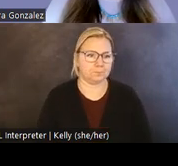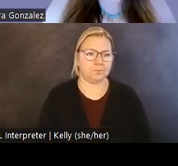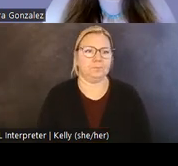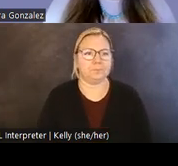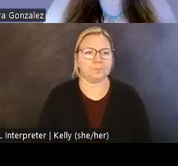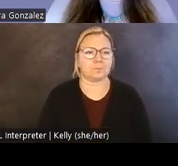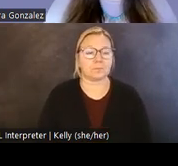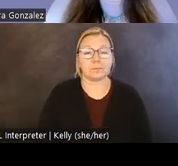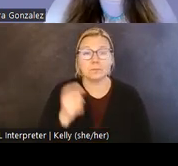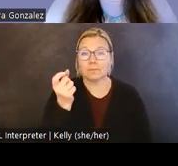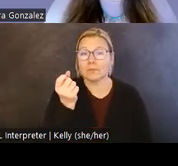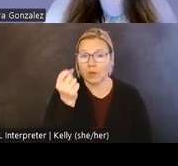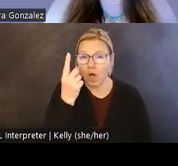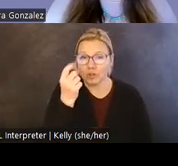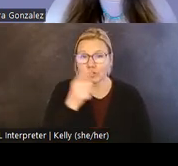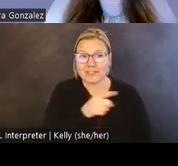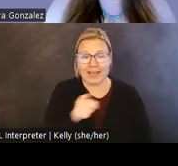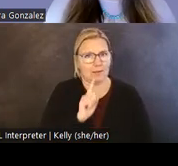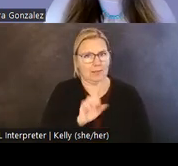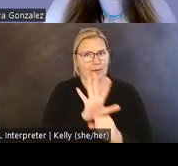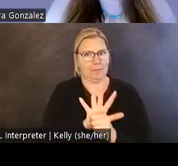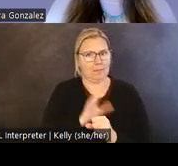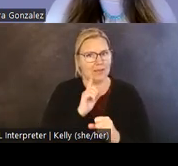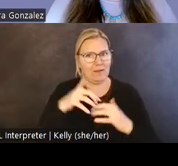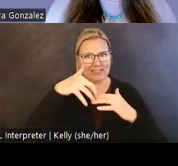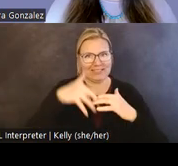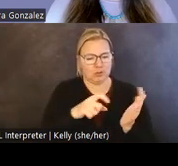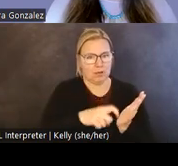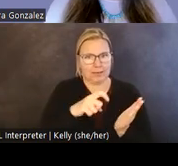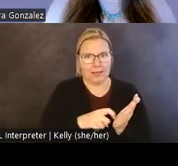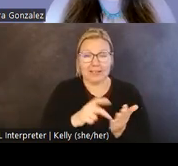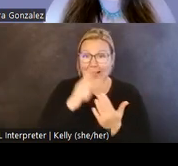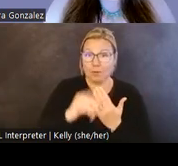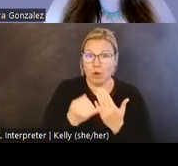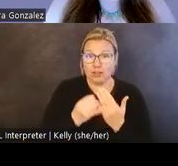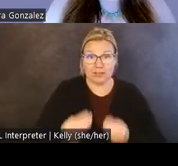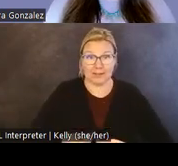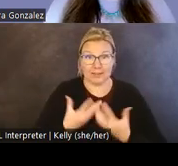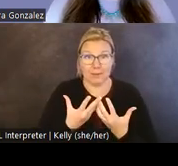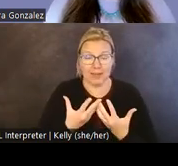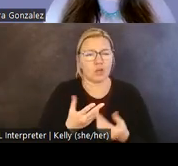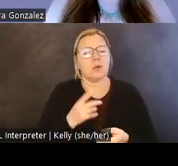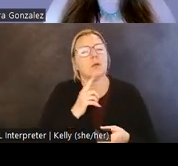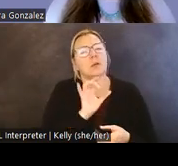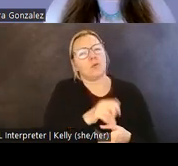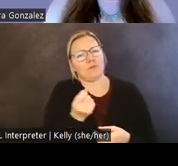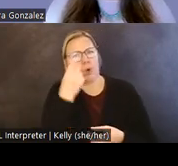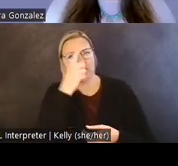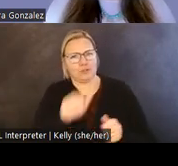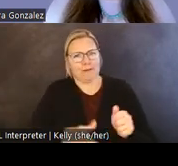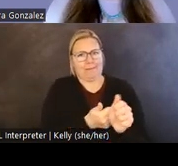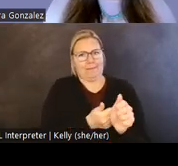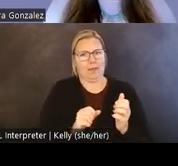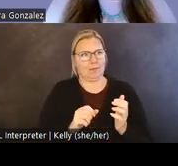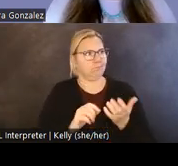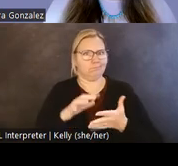Understanding the commitments of Indigenous archaeologies and the projects they inspire, however, requires an understanding of the contexts in which Indigenous